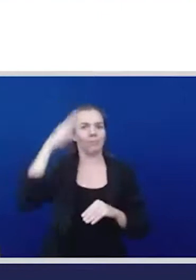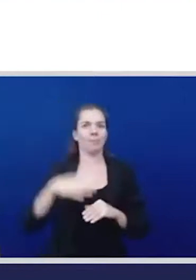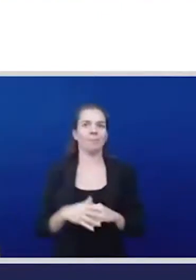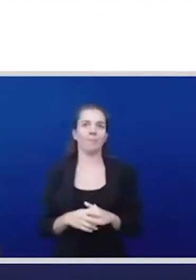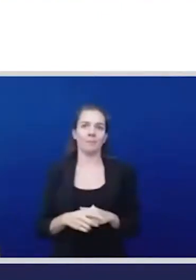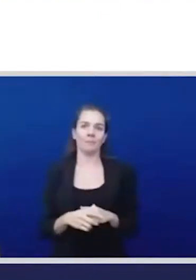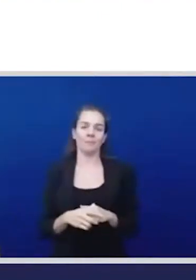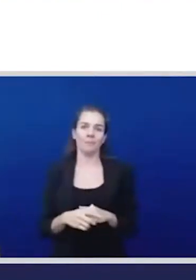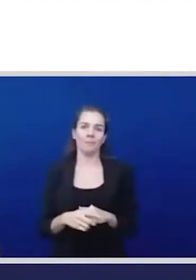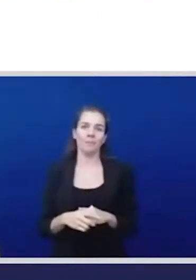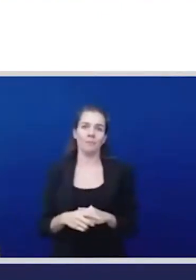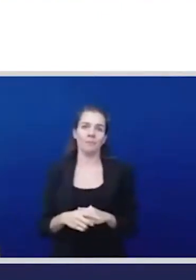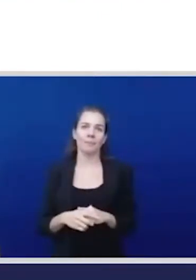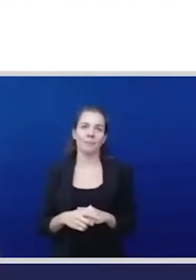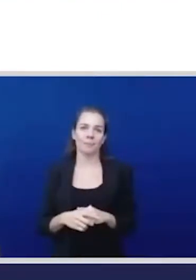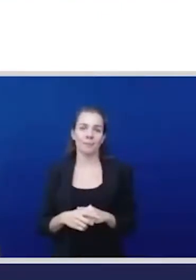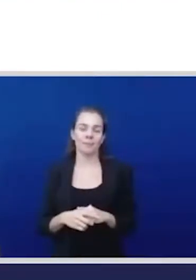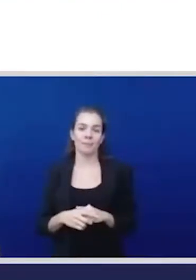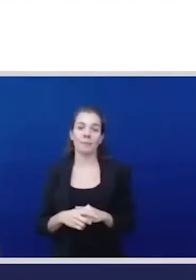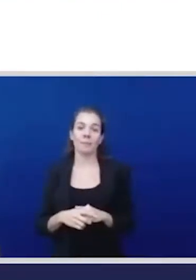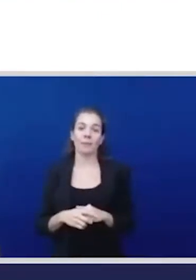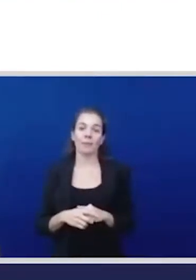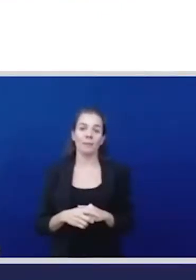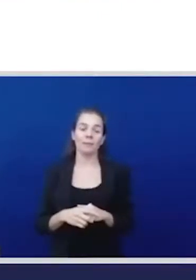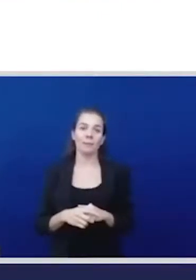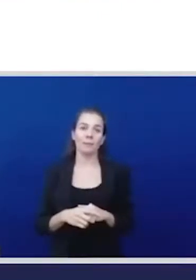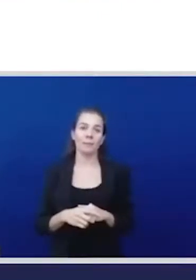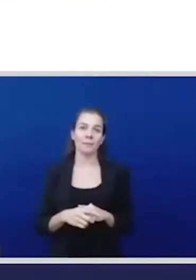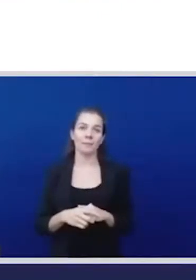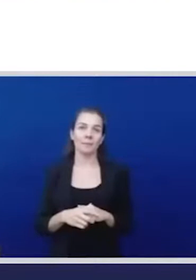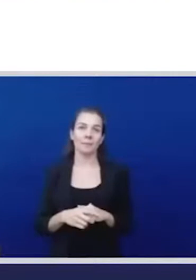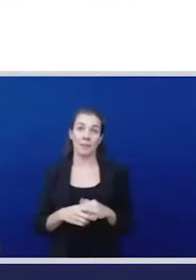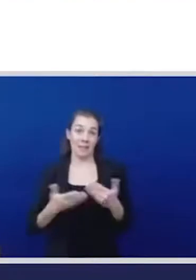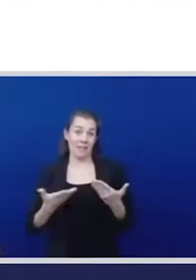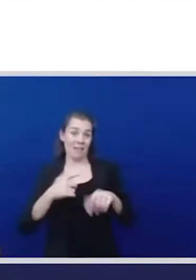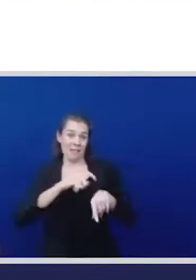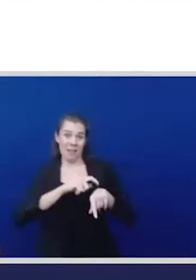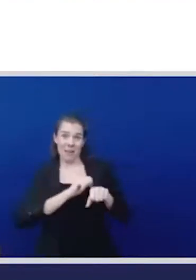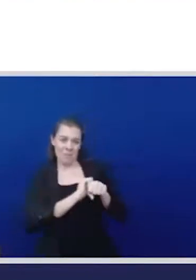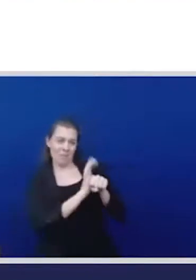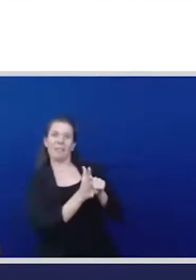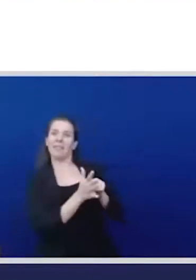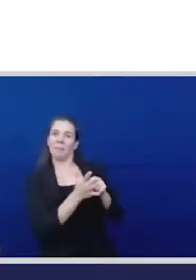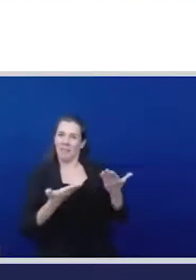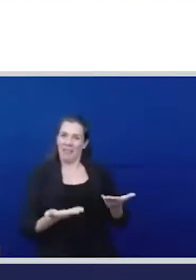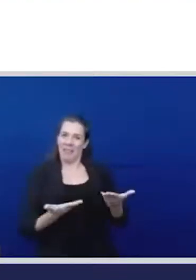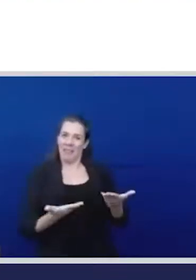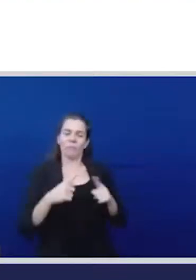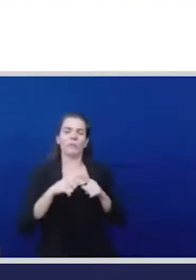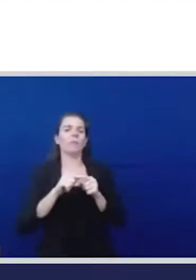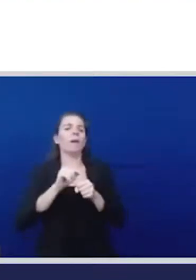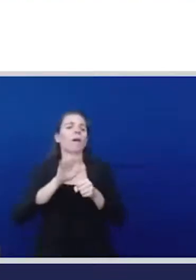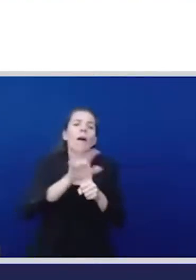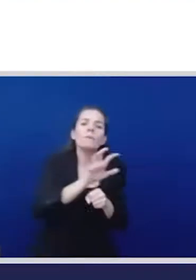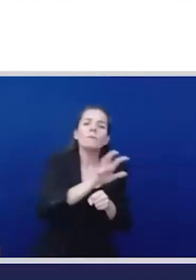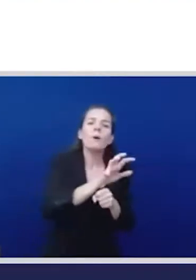broke down the system so to speak but it also brought to the forefront some of the leadership that these women exercised and the